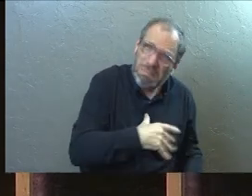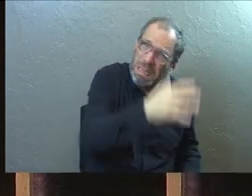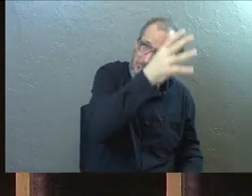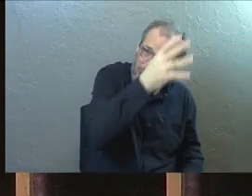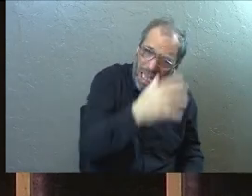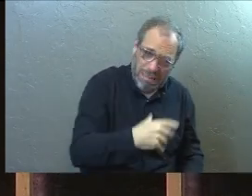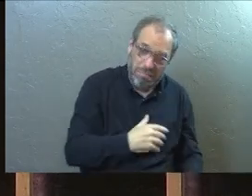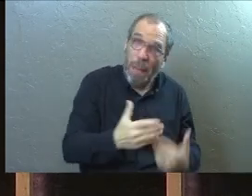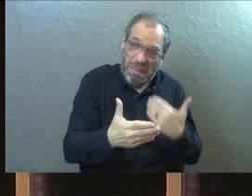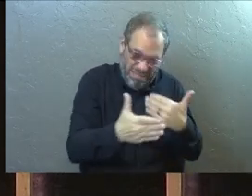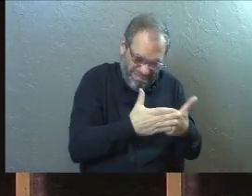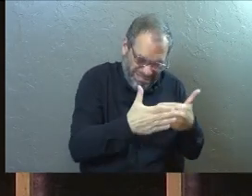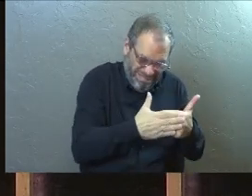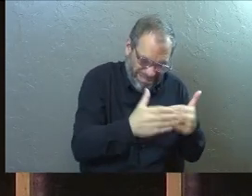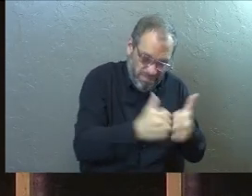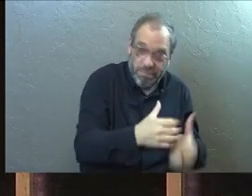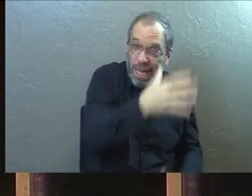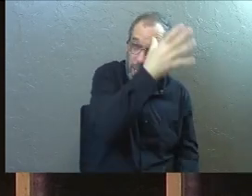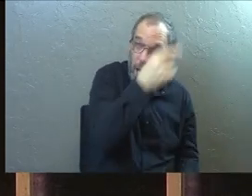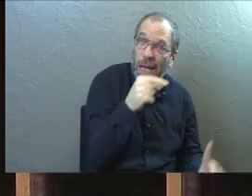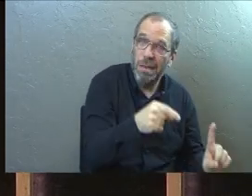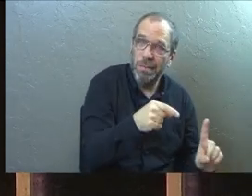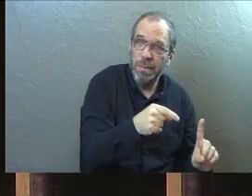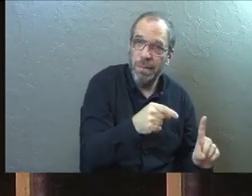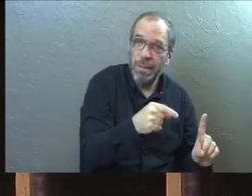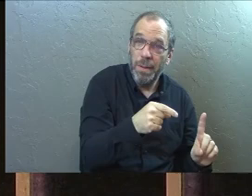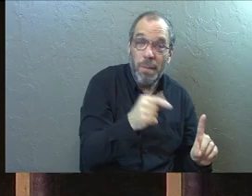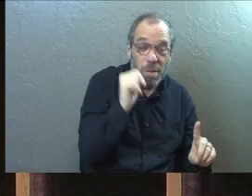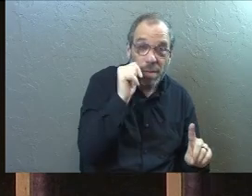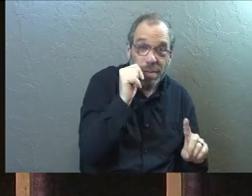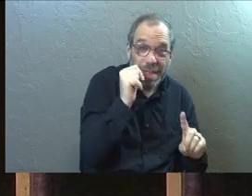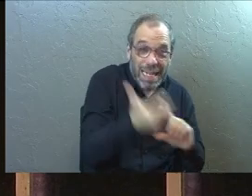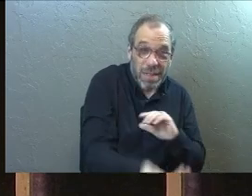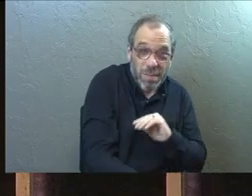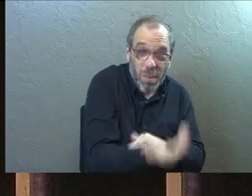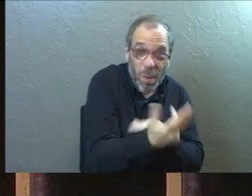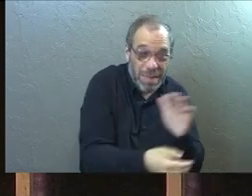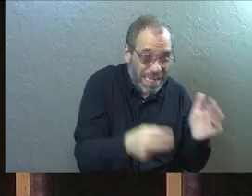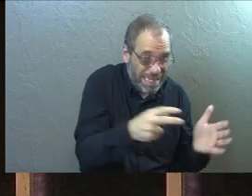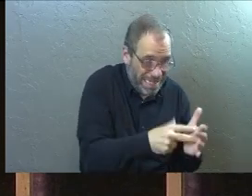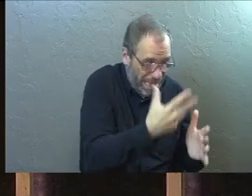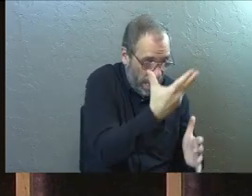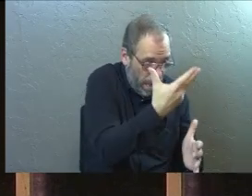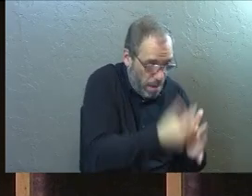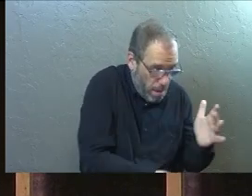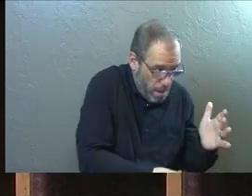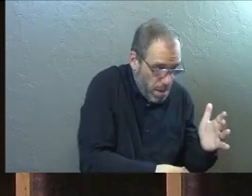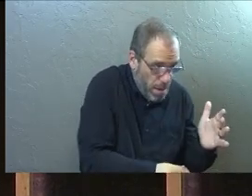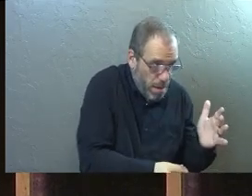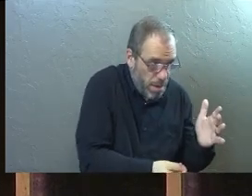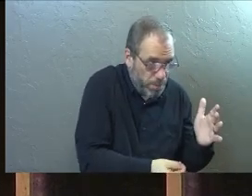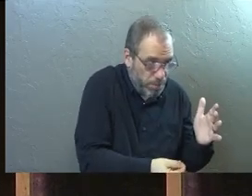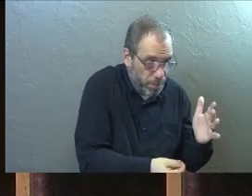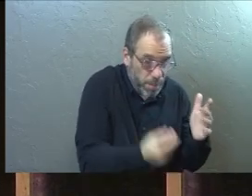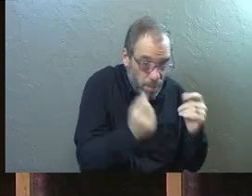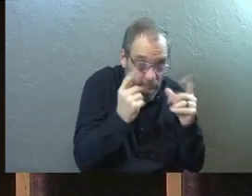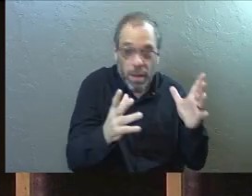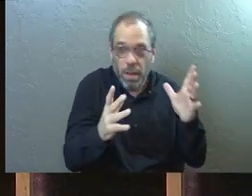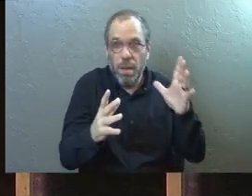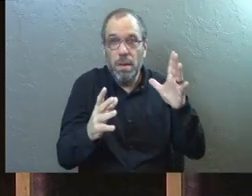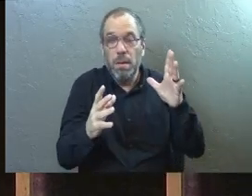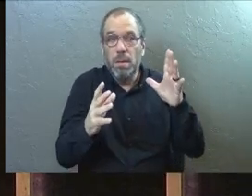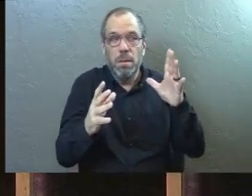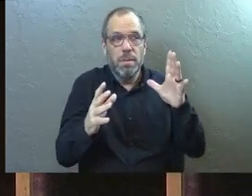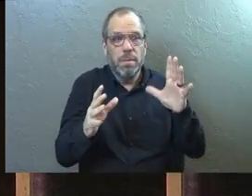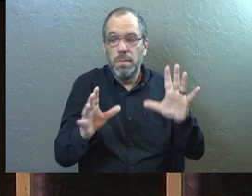I was close to my dad. You ever wake up the morning after that loved one has passed away, and when you wake up and you